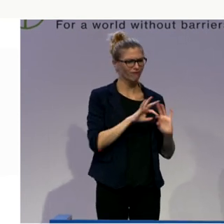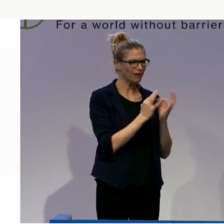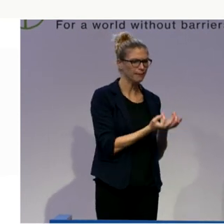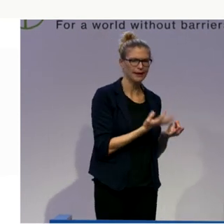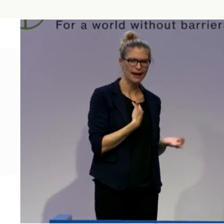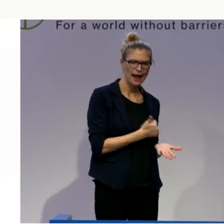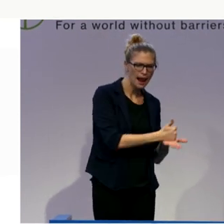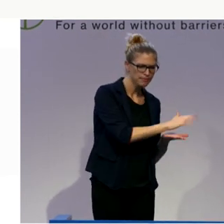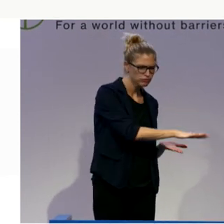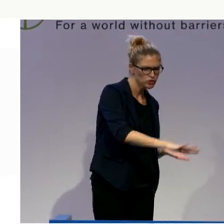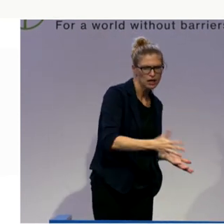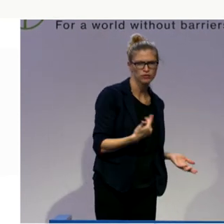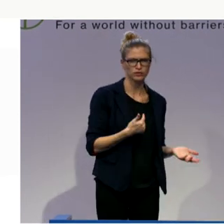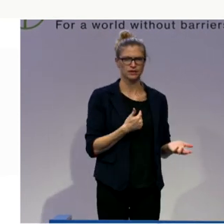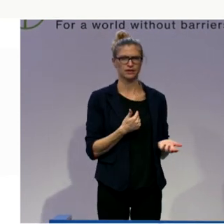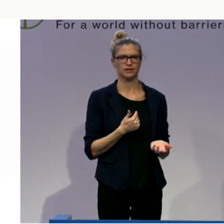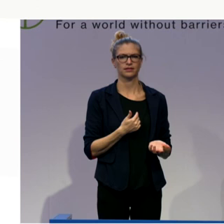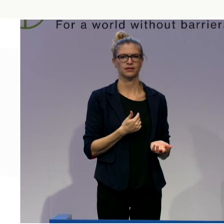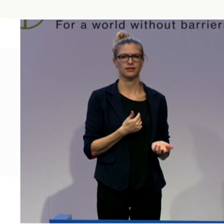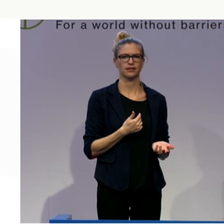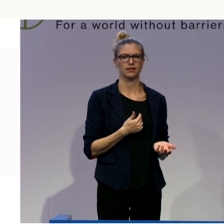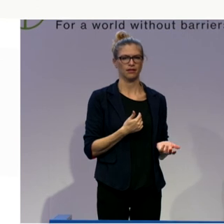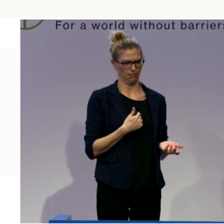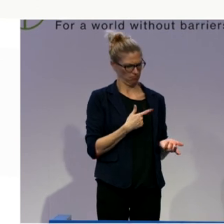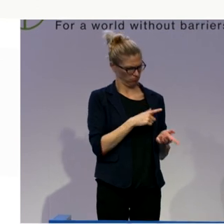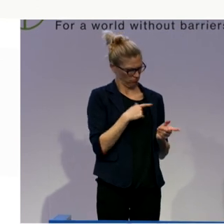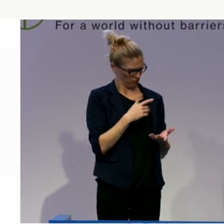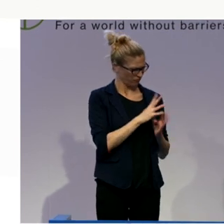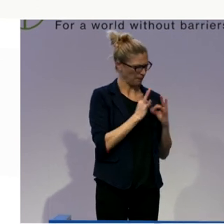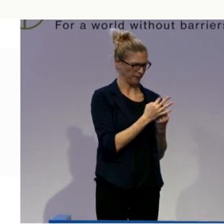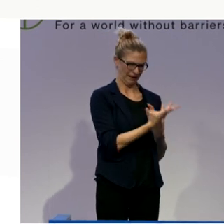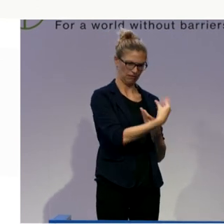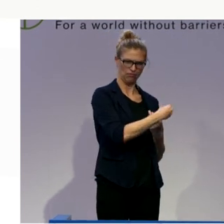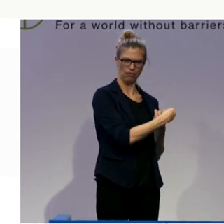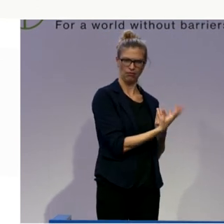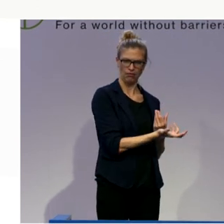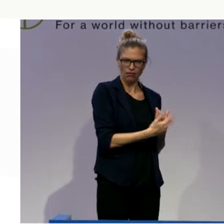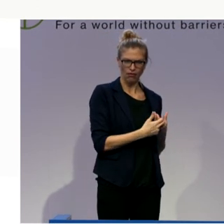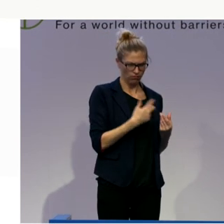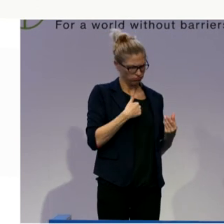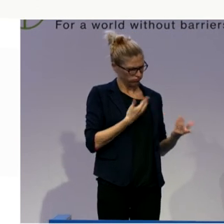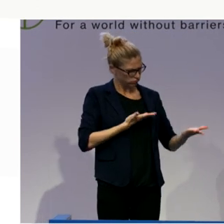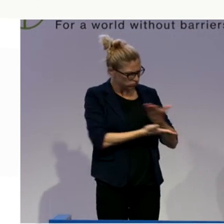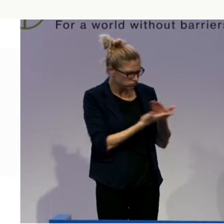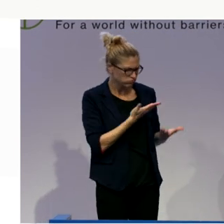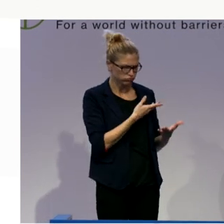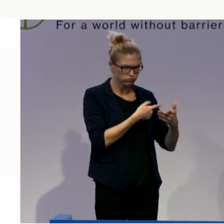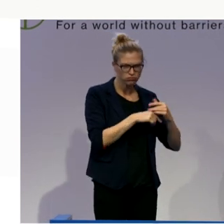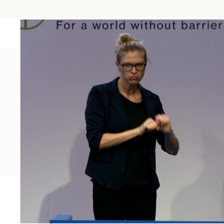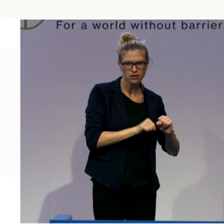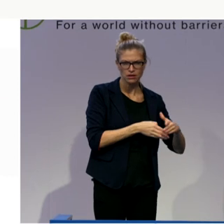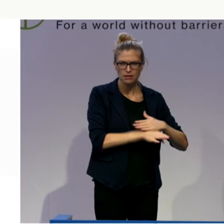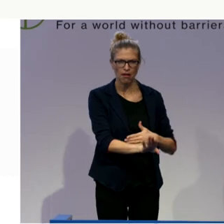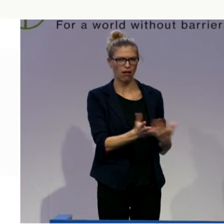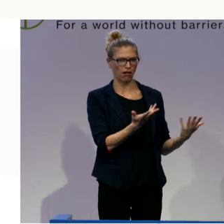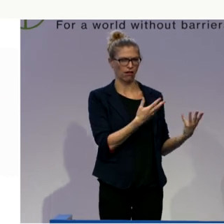for a very paternalistic approach or I could opt for a more respectful self-determination